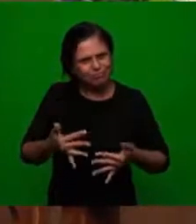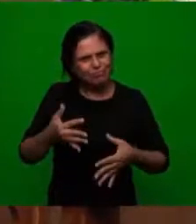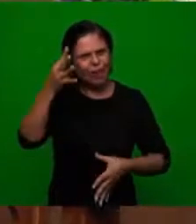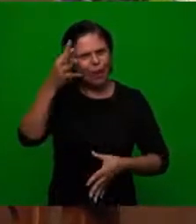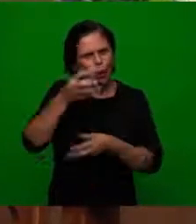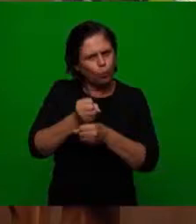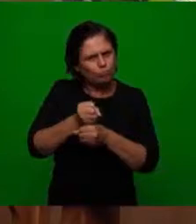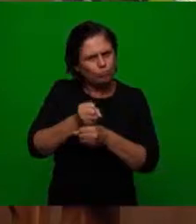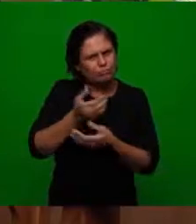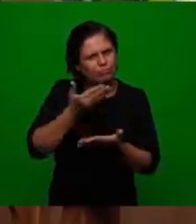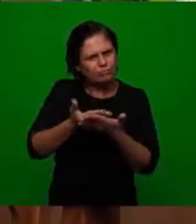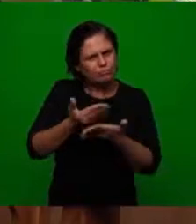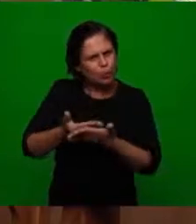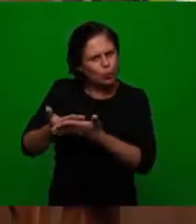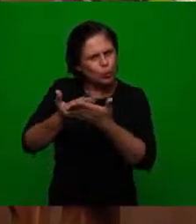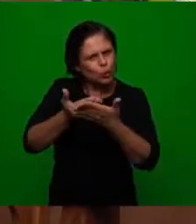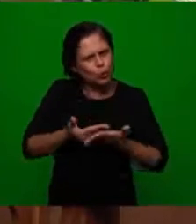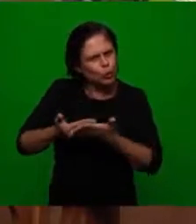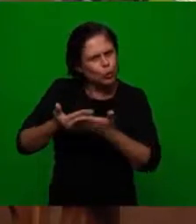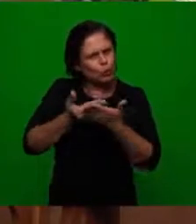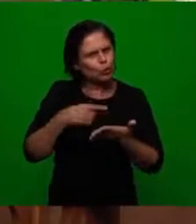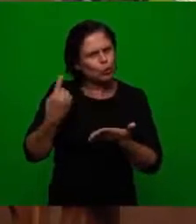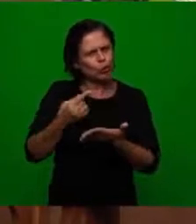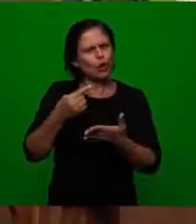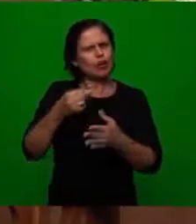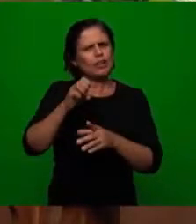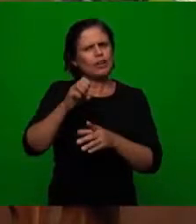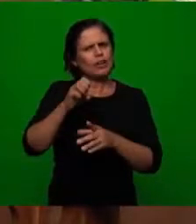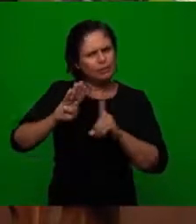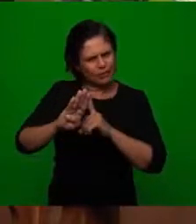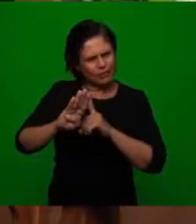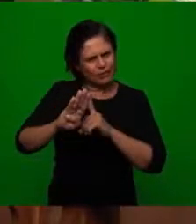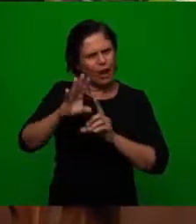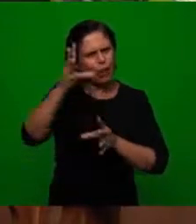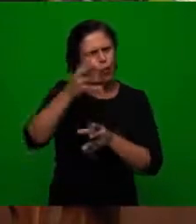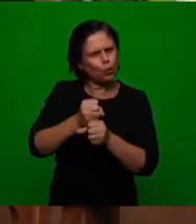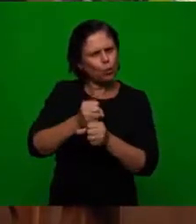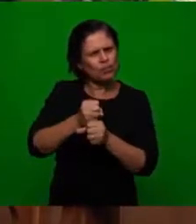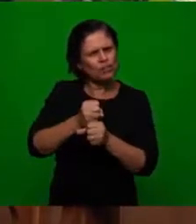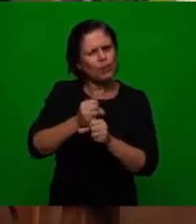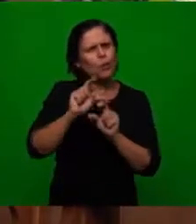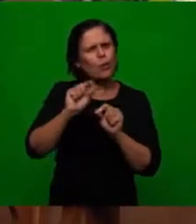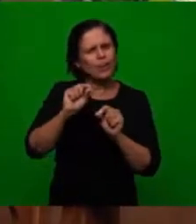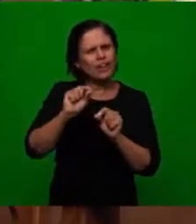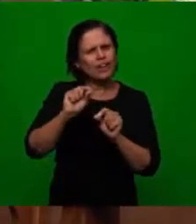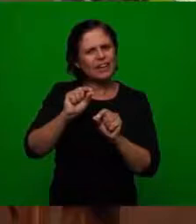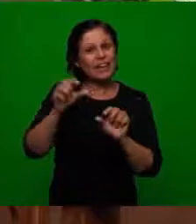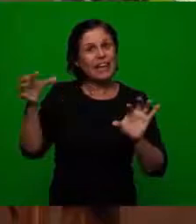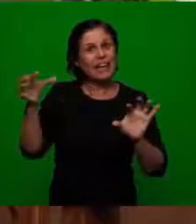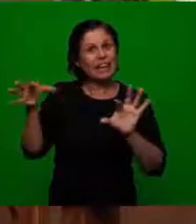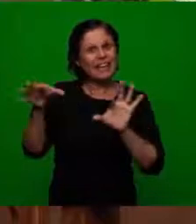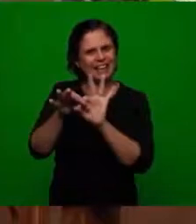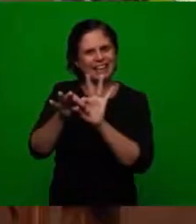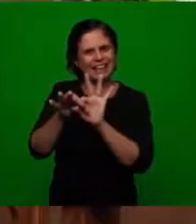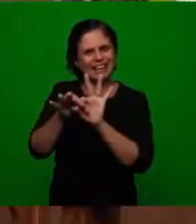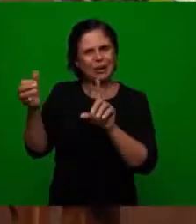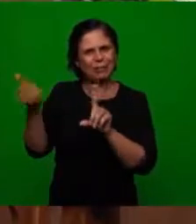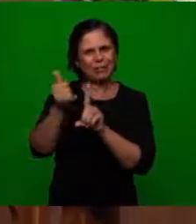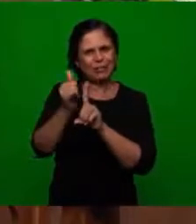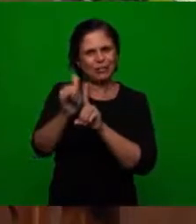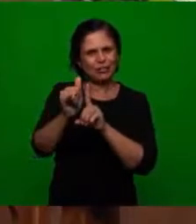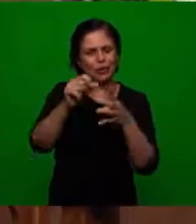the conclusion of the studies that we have been doing on the Sunday school is linked